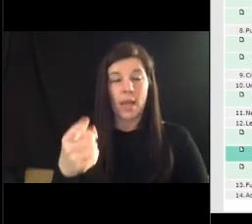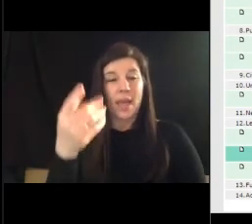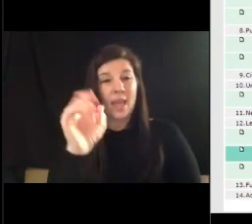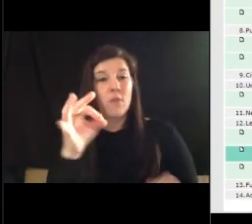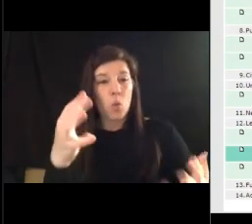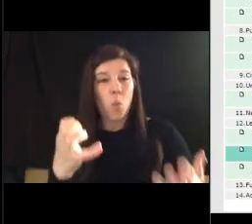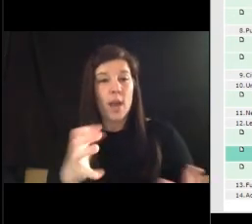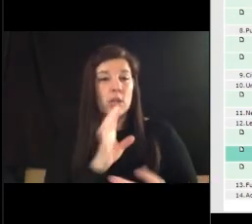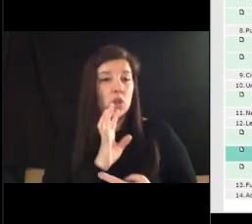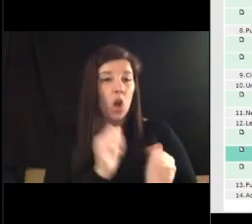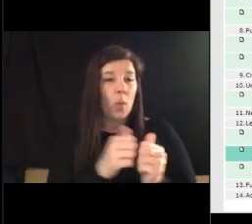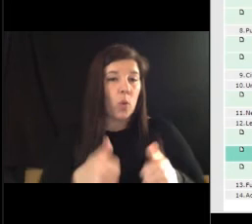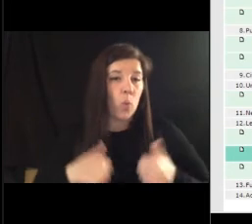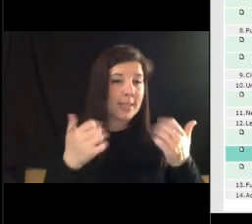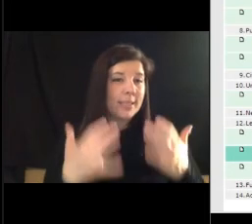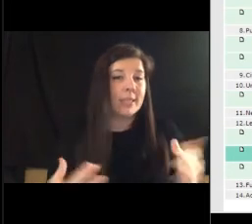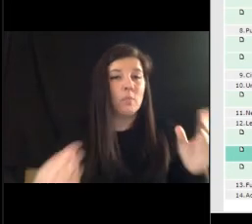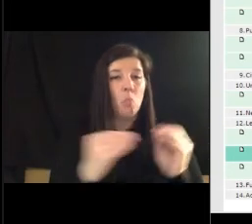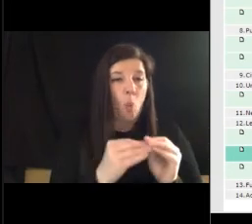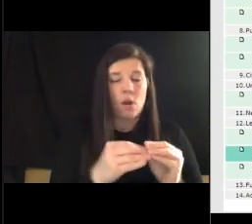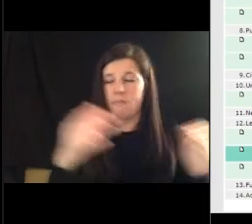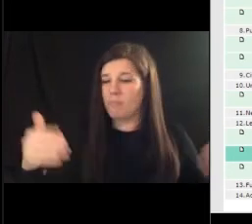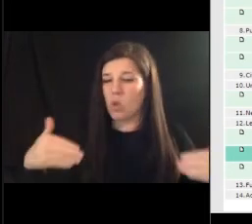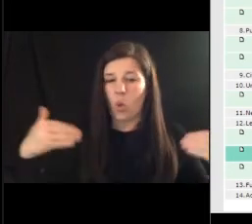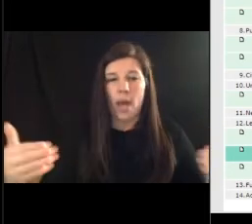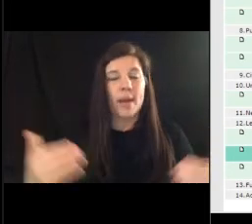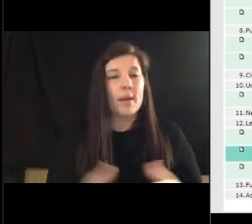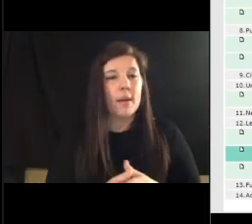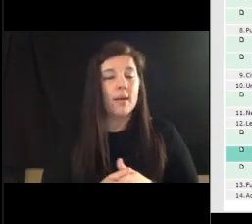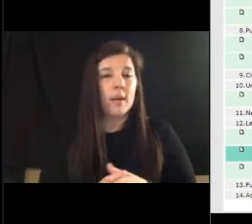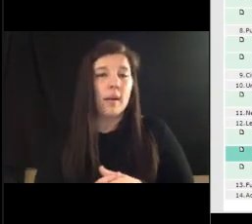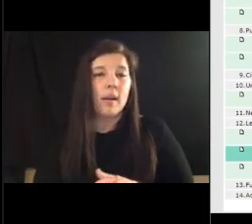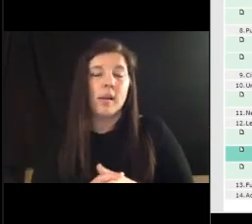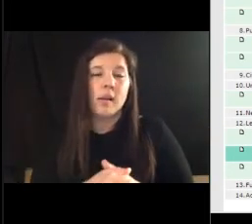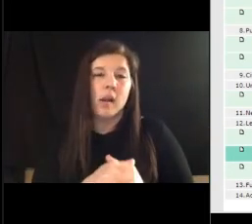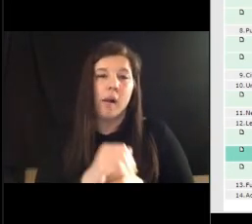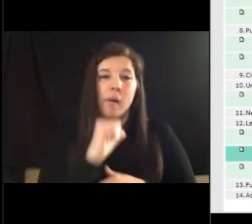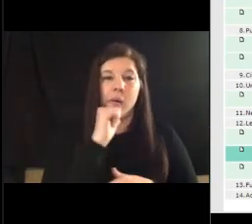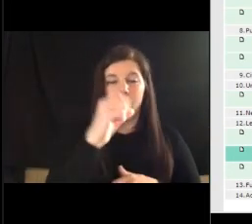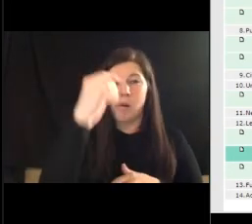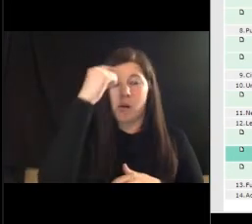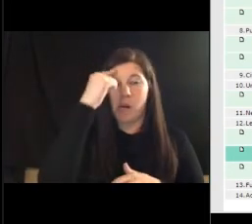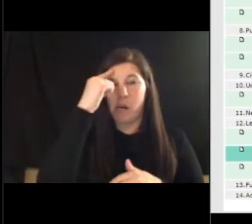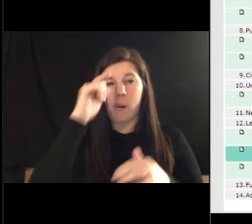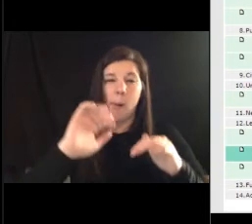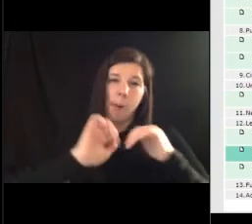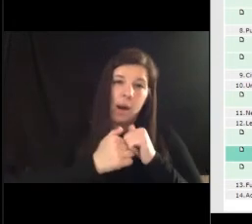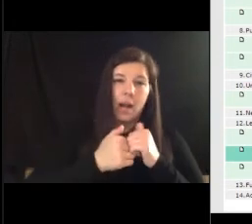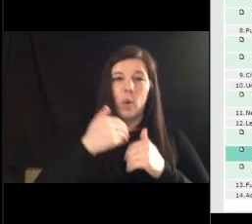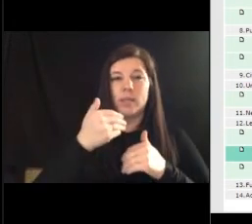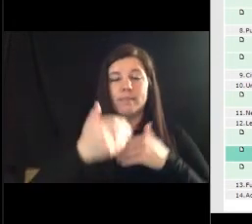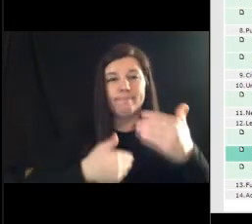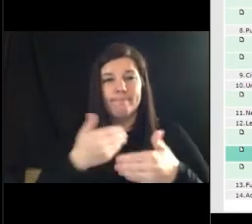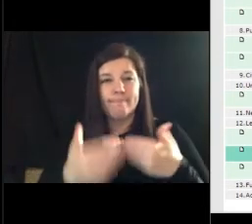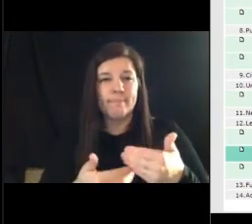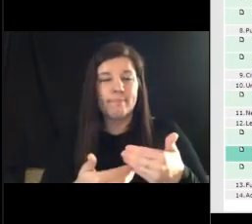absolutely more power to you um i don't like how this has rolled out it is misleading to the public